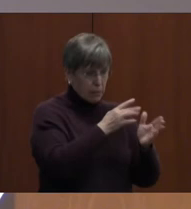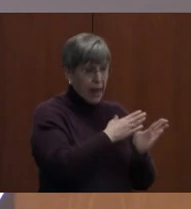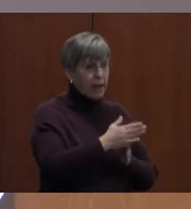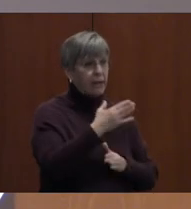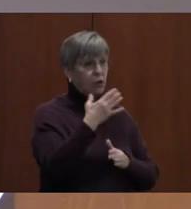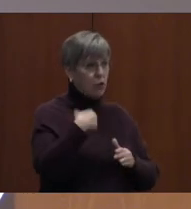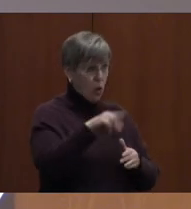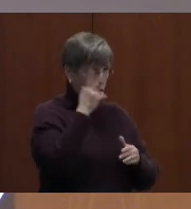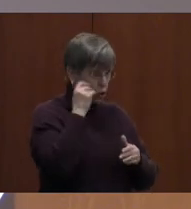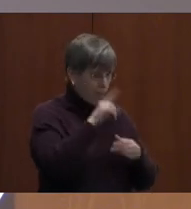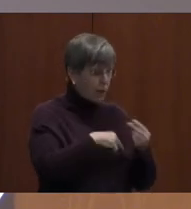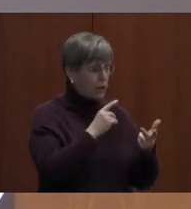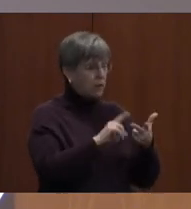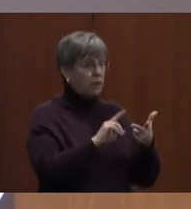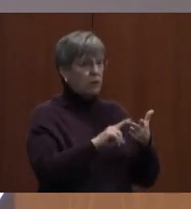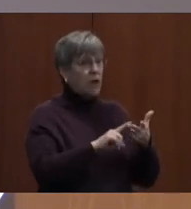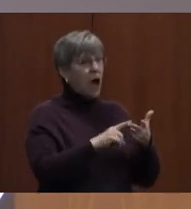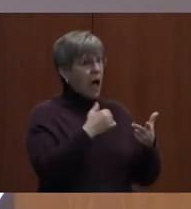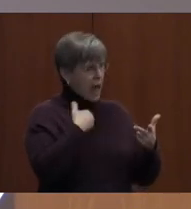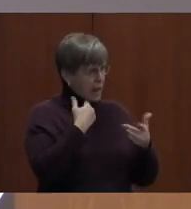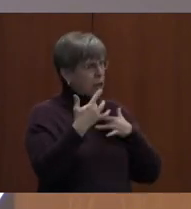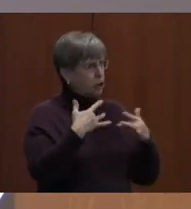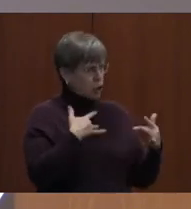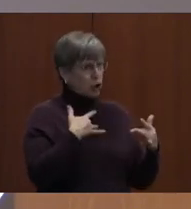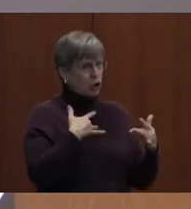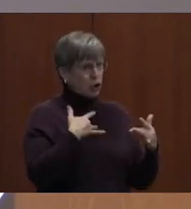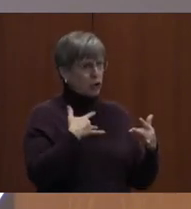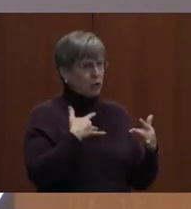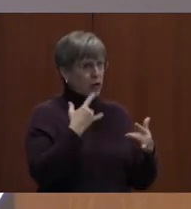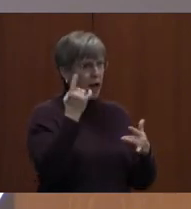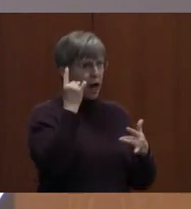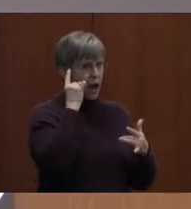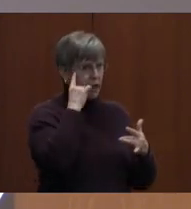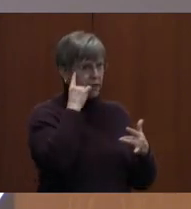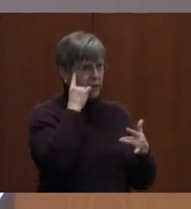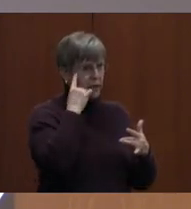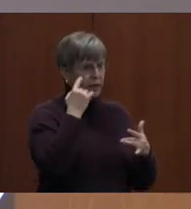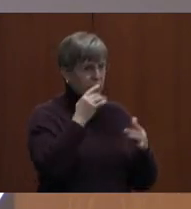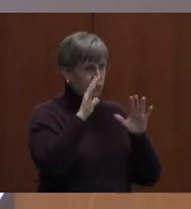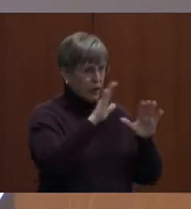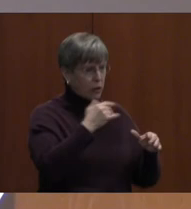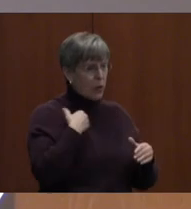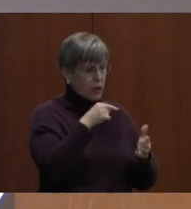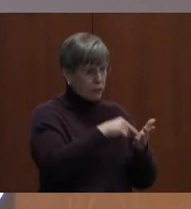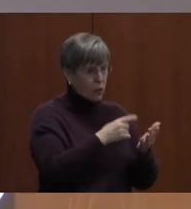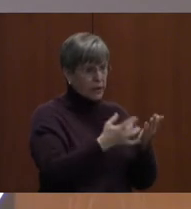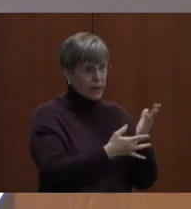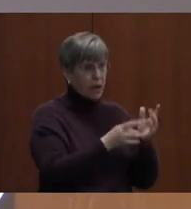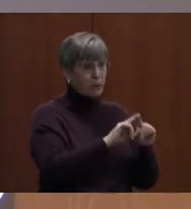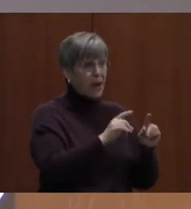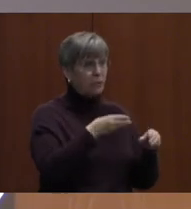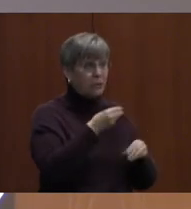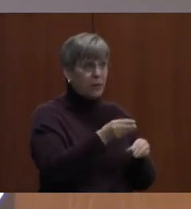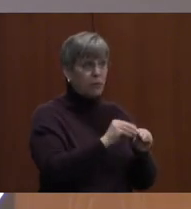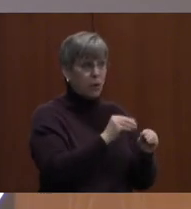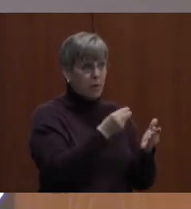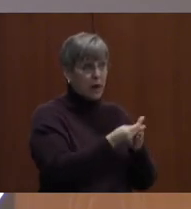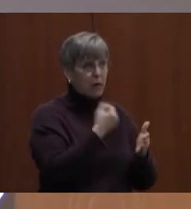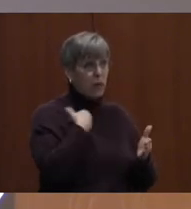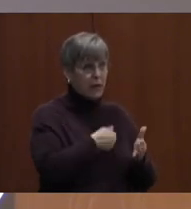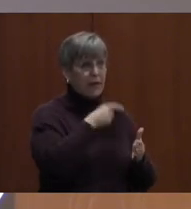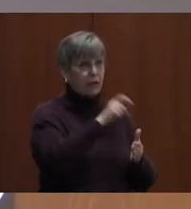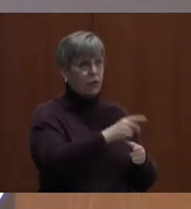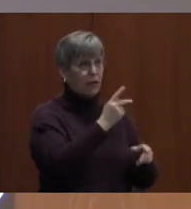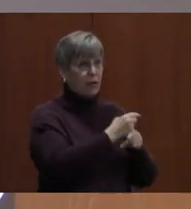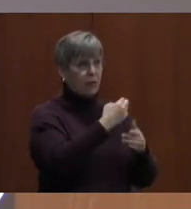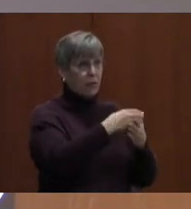I did have a couple concerns. I think it's great we're moving forward with technology, but as we spend more money, obviously we need to